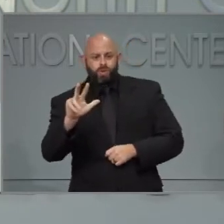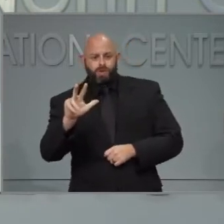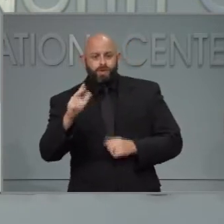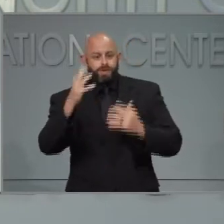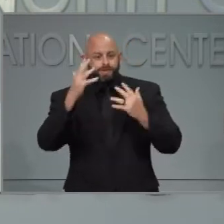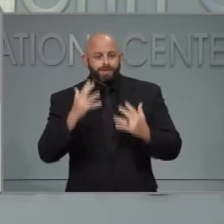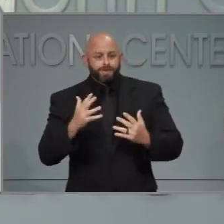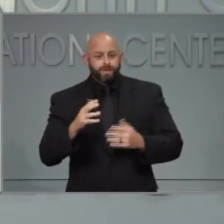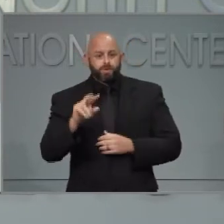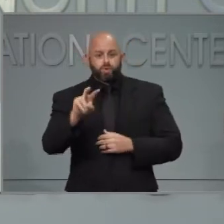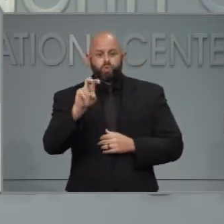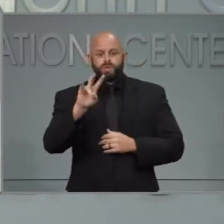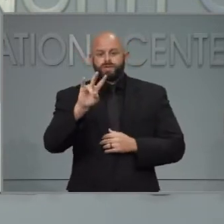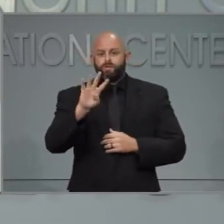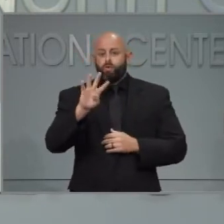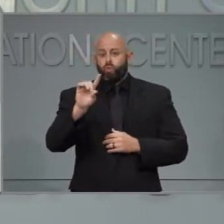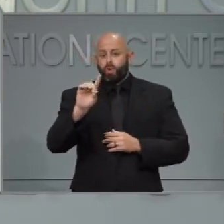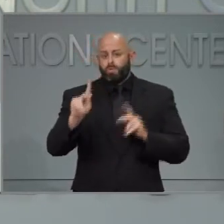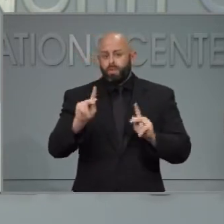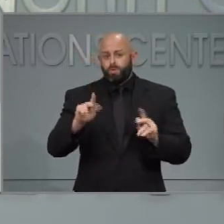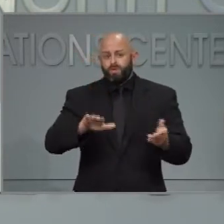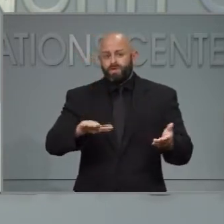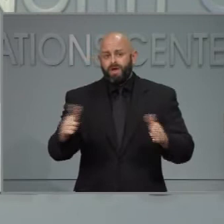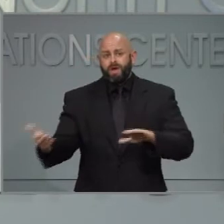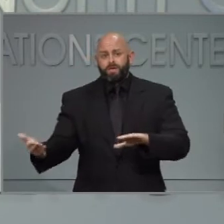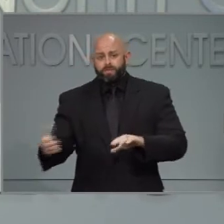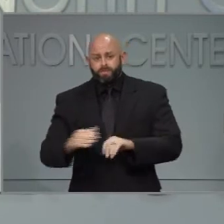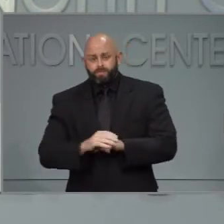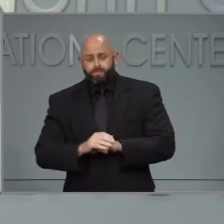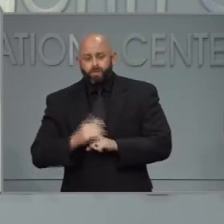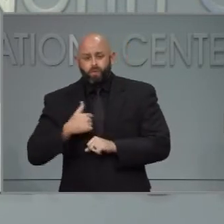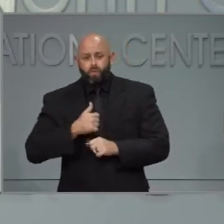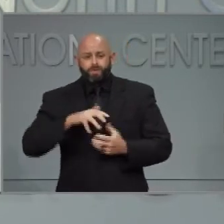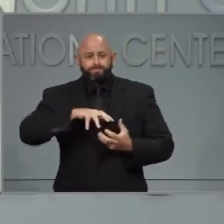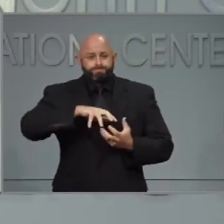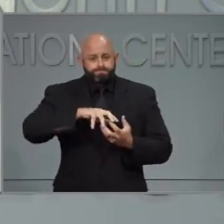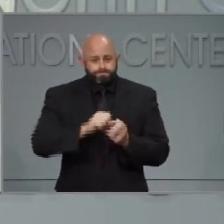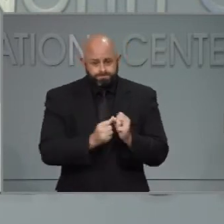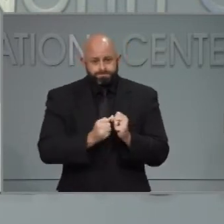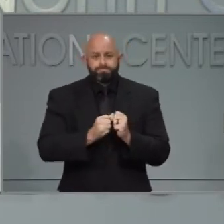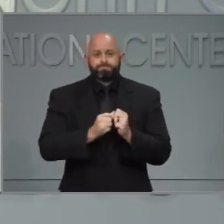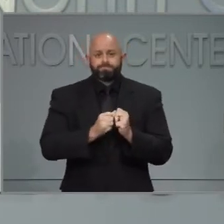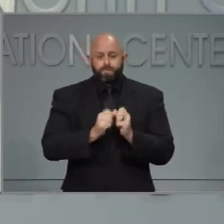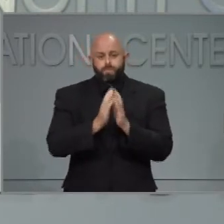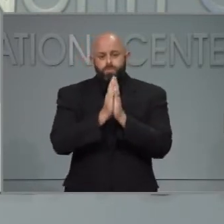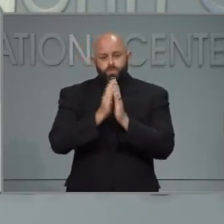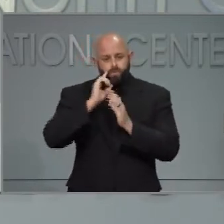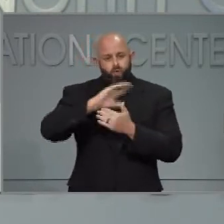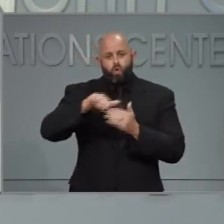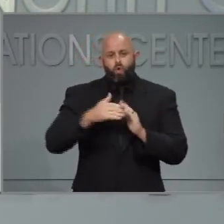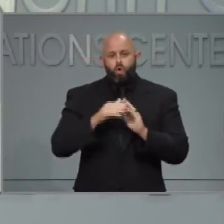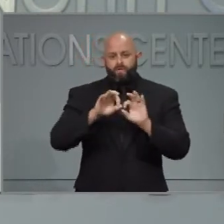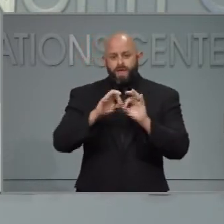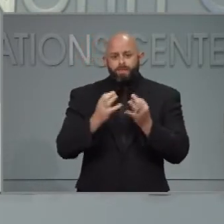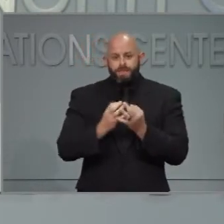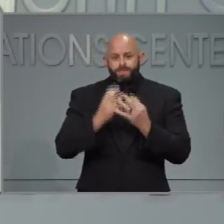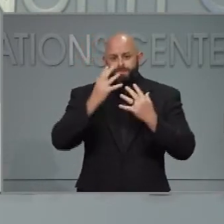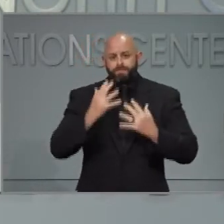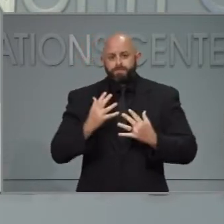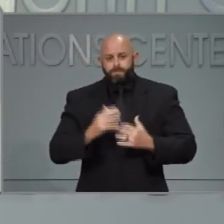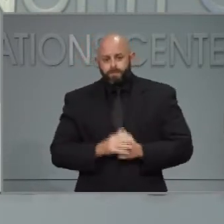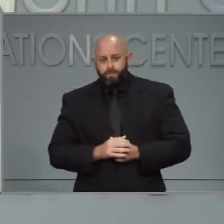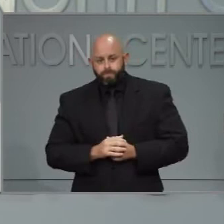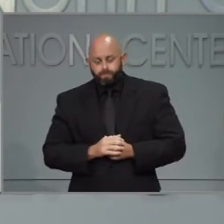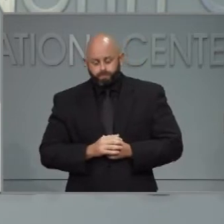people who have died. Our thoughts are with all of those mourning a loved one. Overnight, heavy